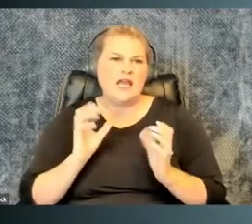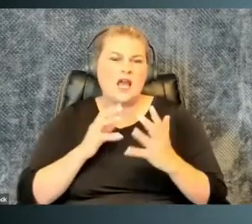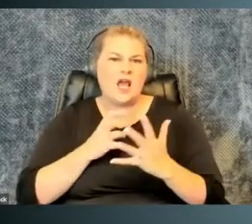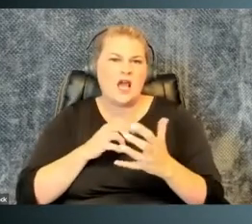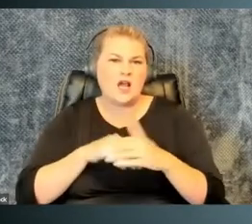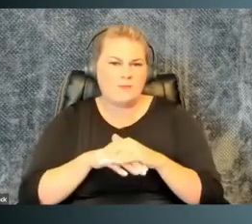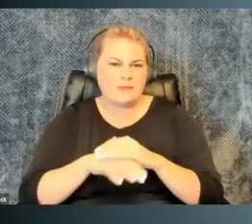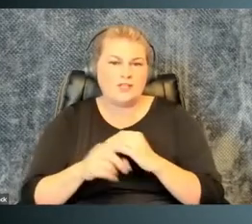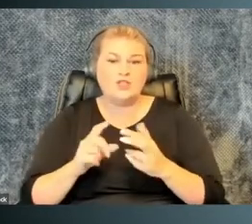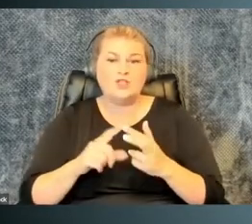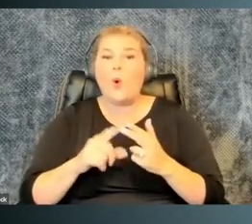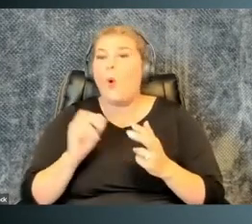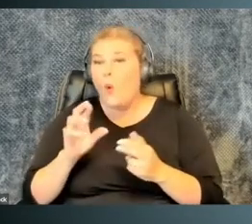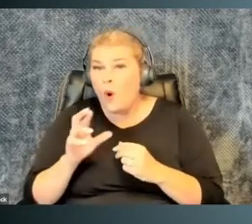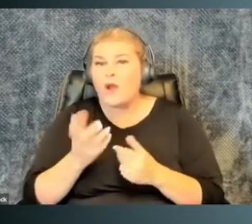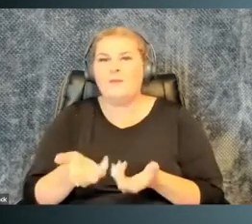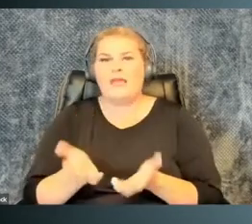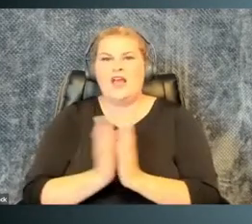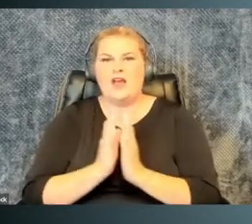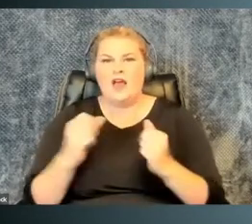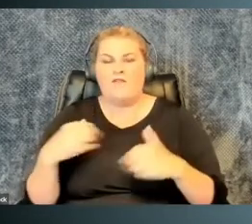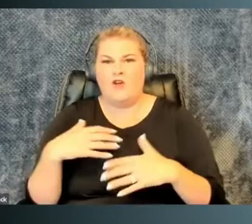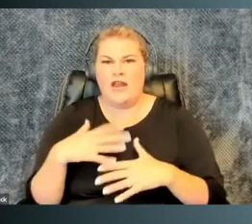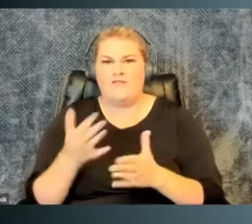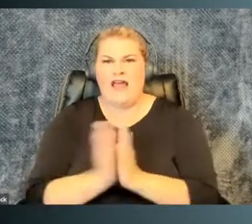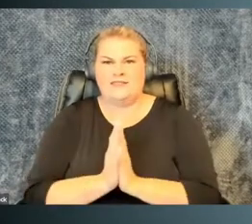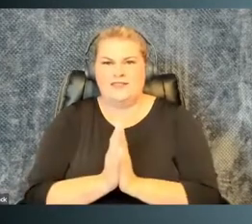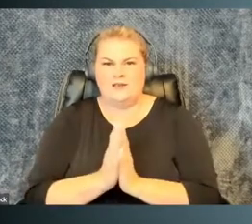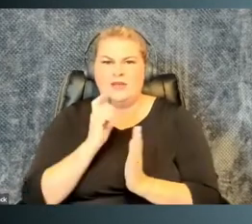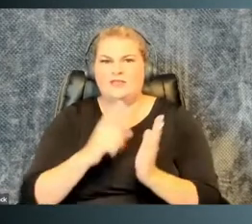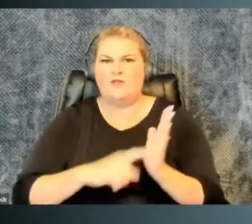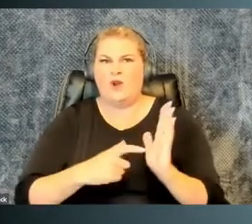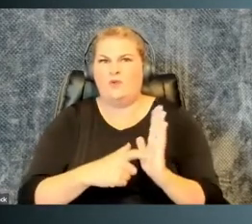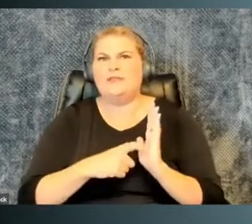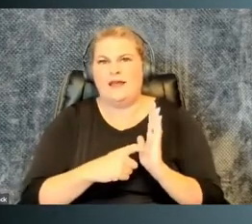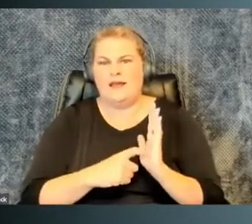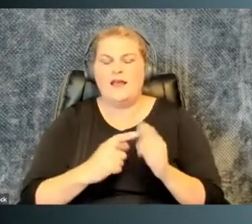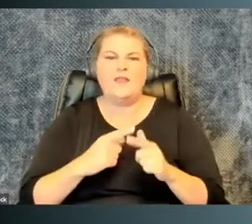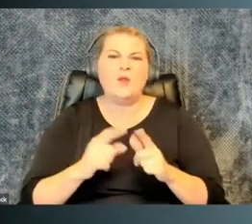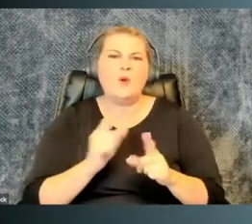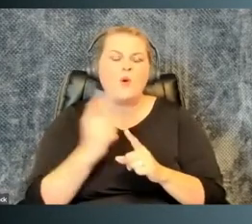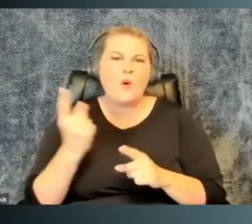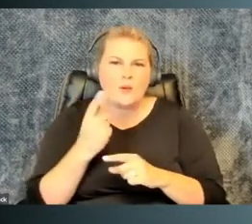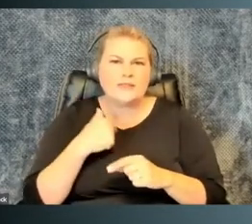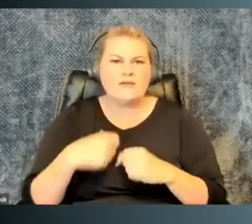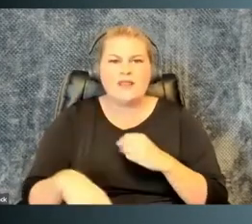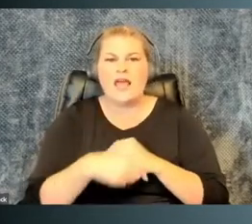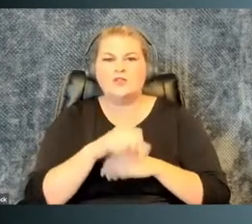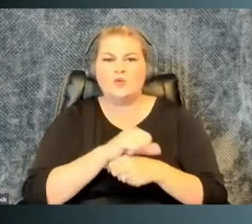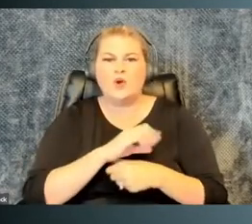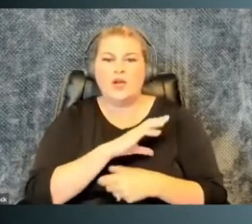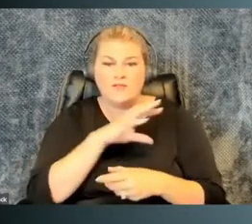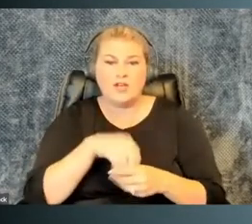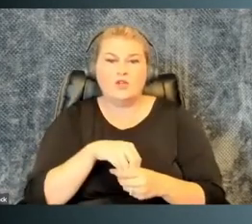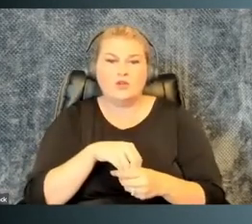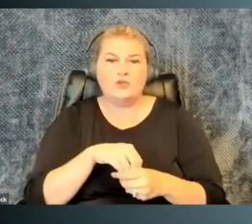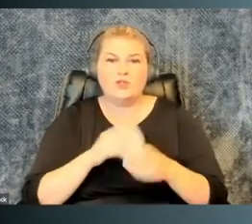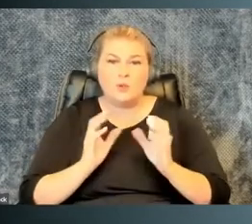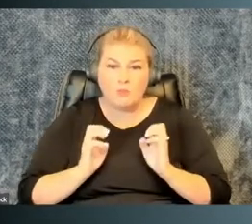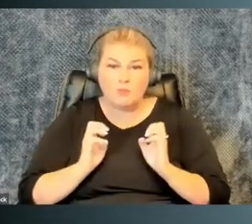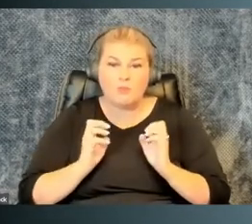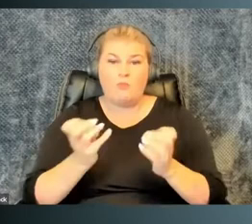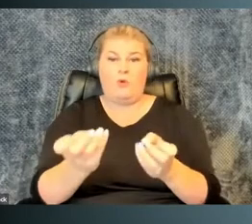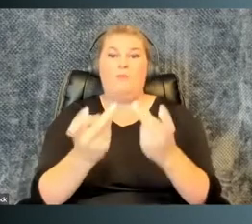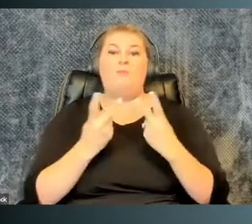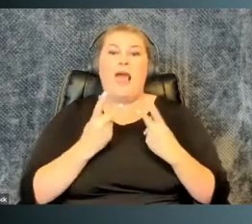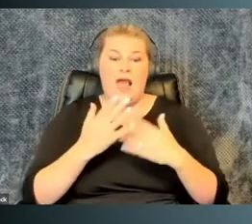People burn out from seeking accommodations or from being afraid of doing so because of what it will take, and always having the extra work